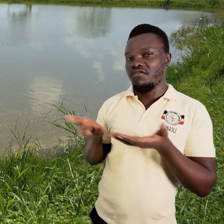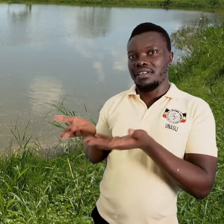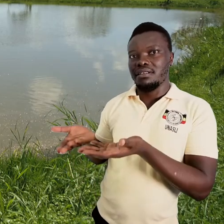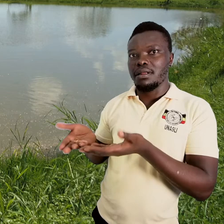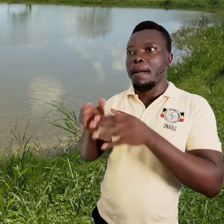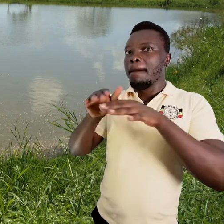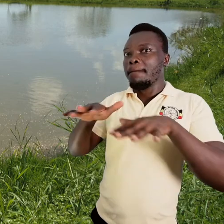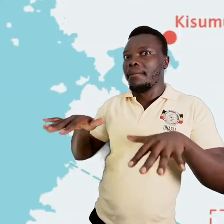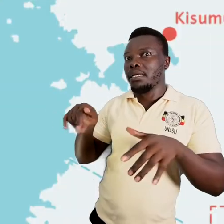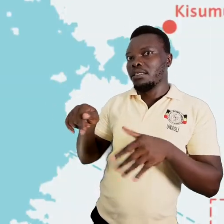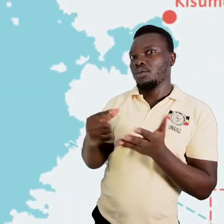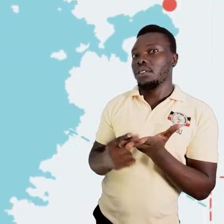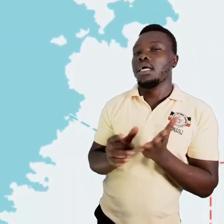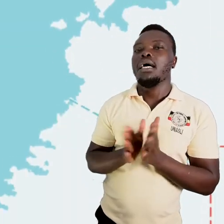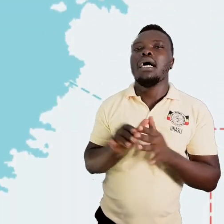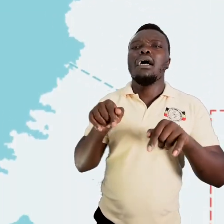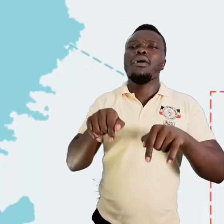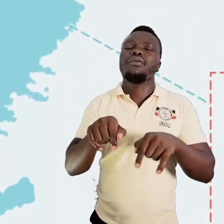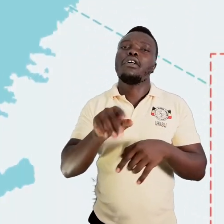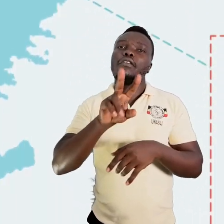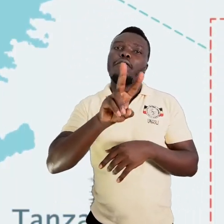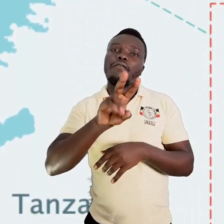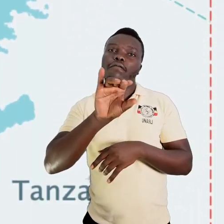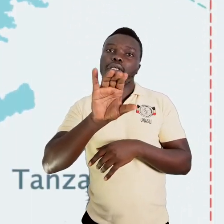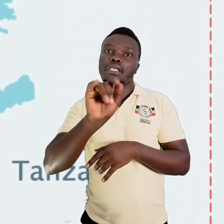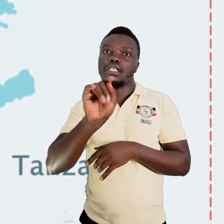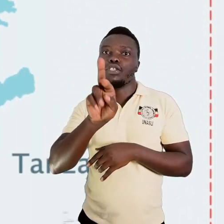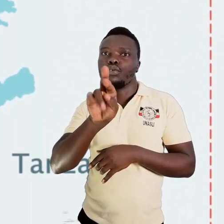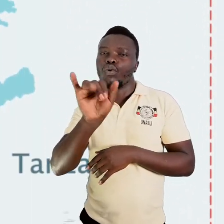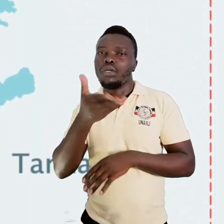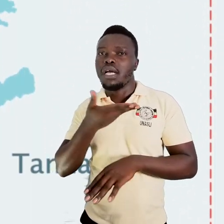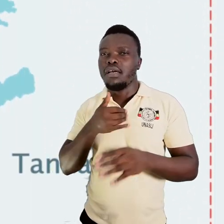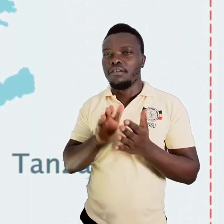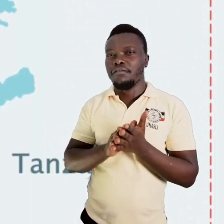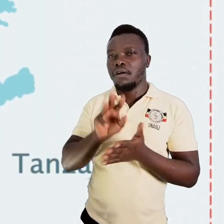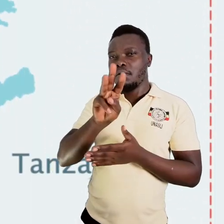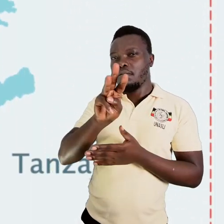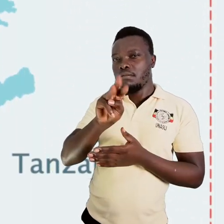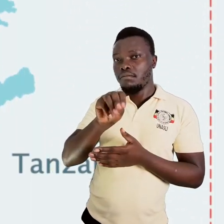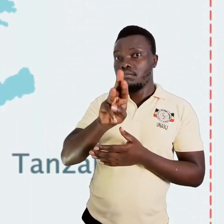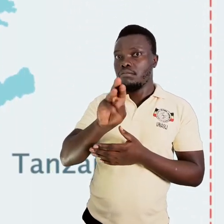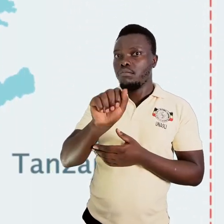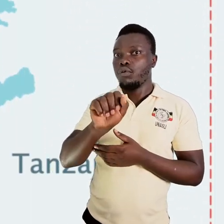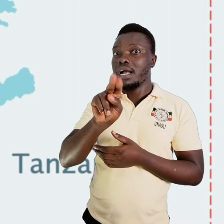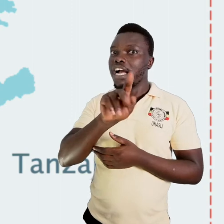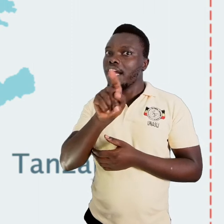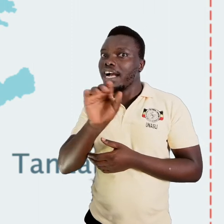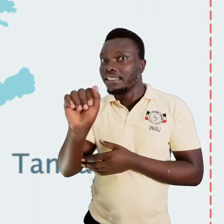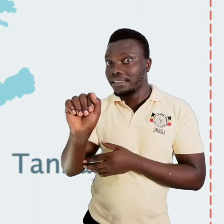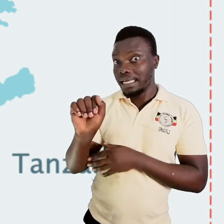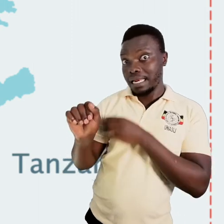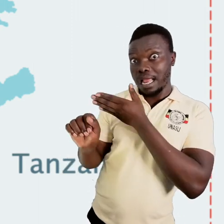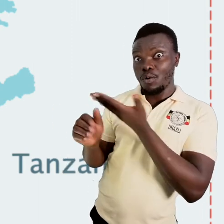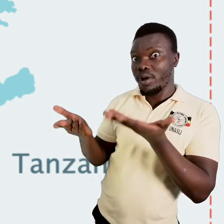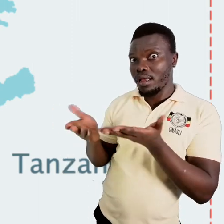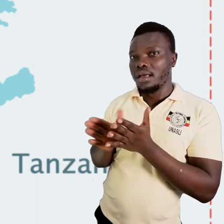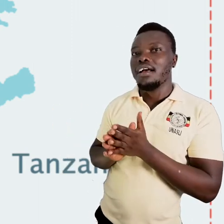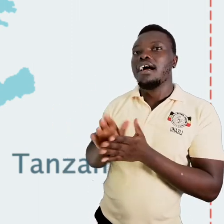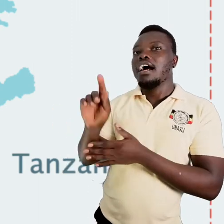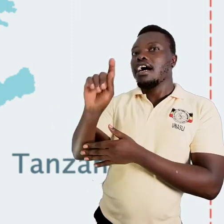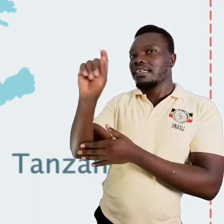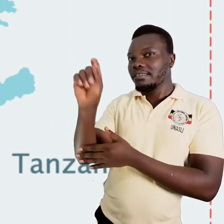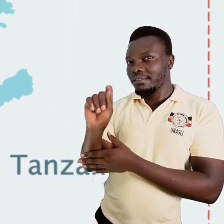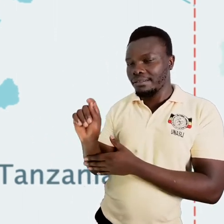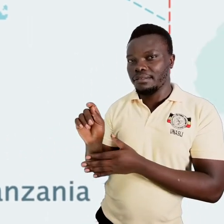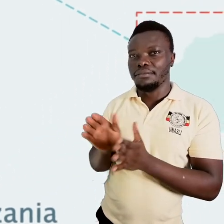On Lake Victoria, we also have Mwanza fish landing site, that is in Tanzania. We